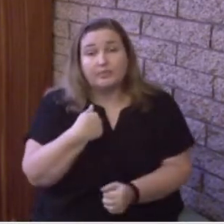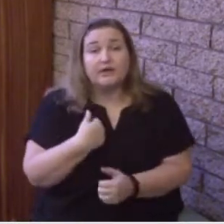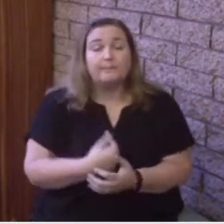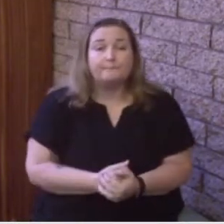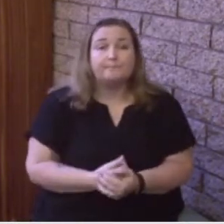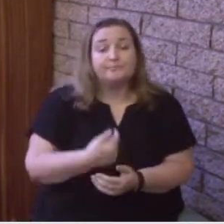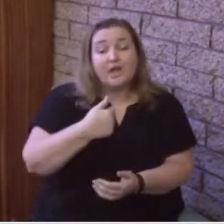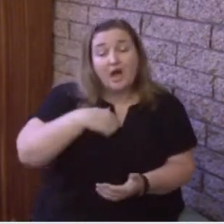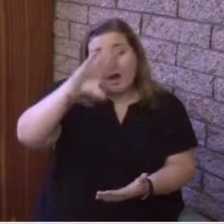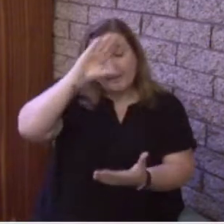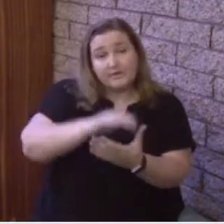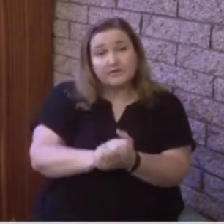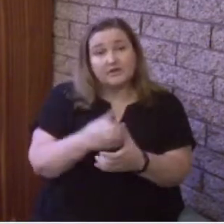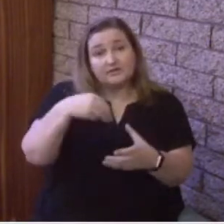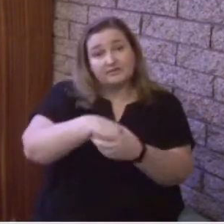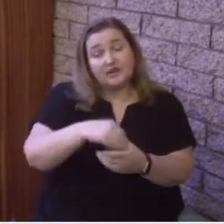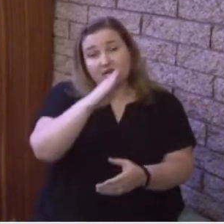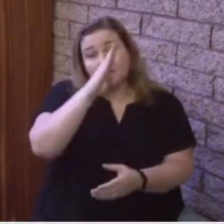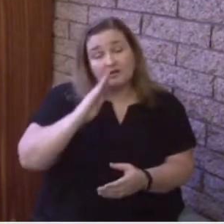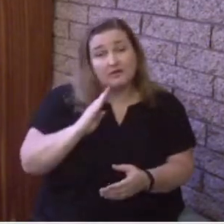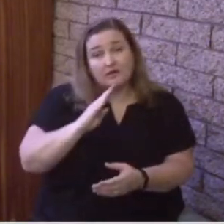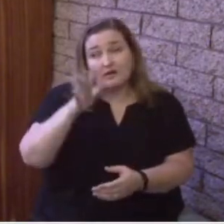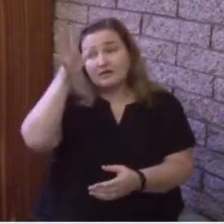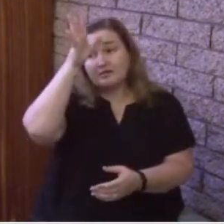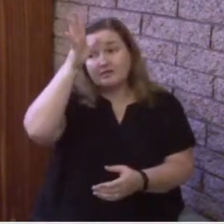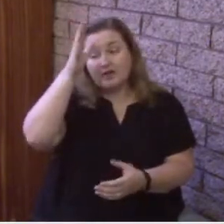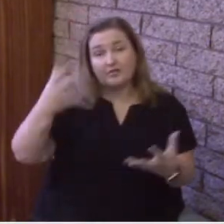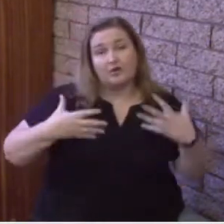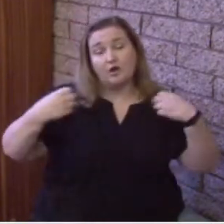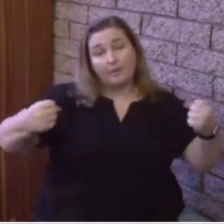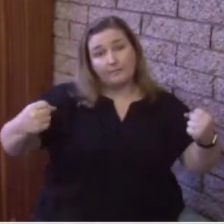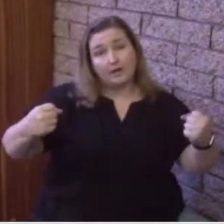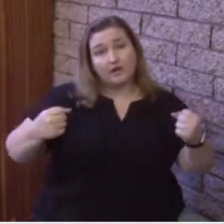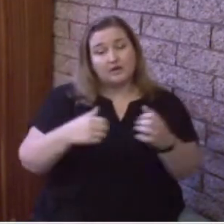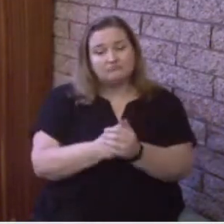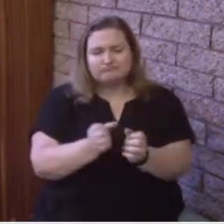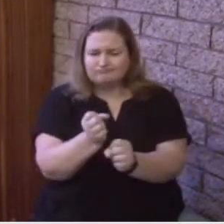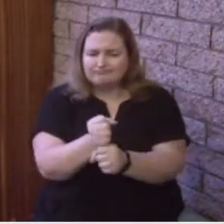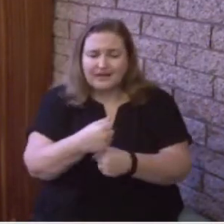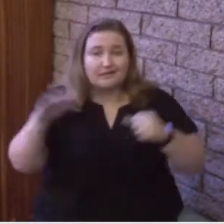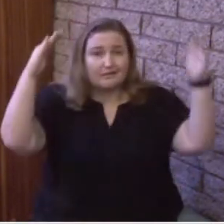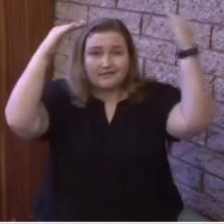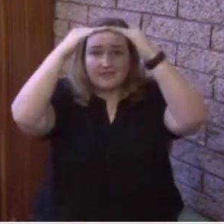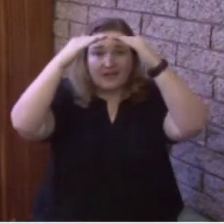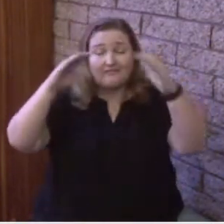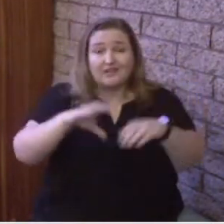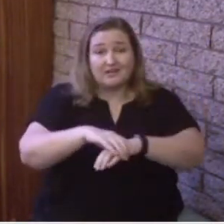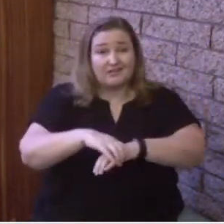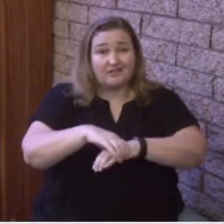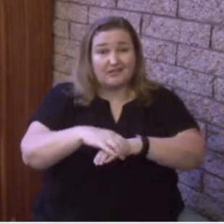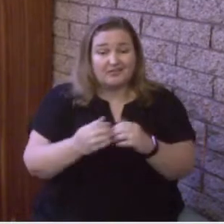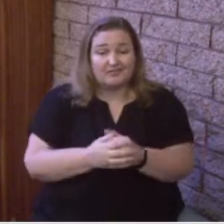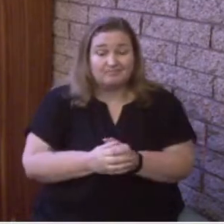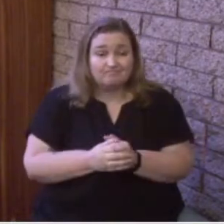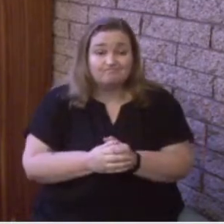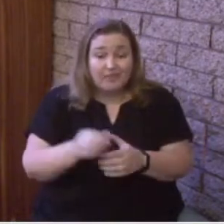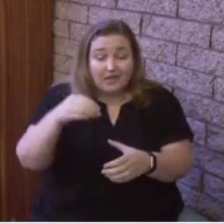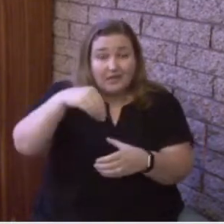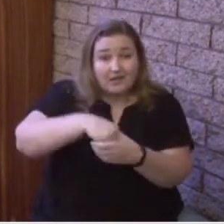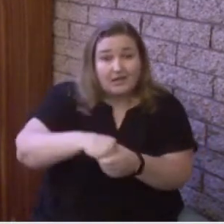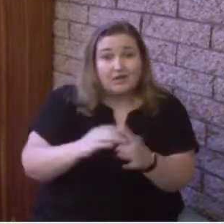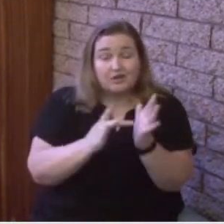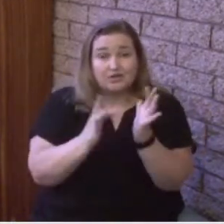I believe in God the Father Almighty, maker of heaven and earth, and in Jesus Christ,